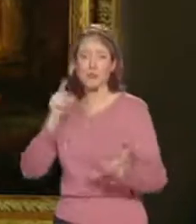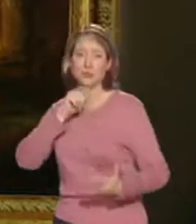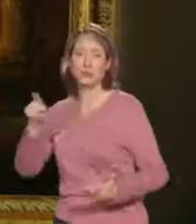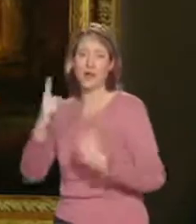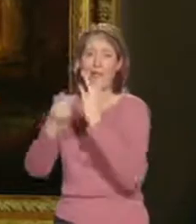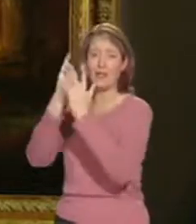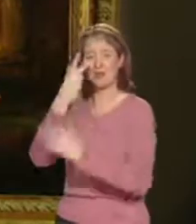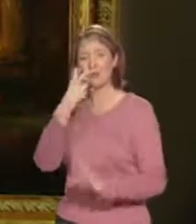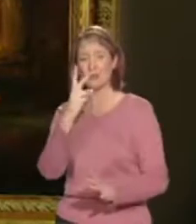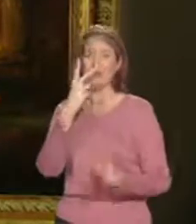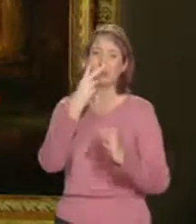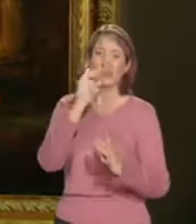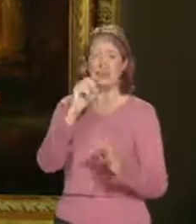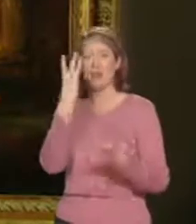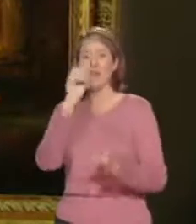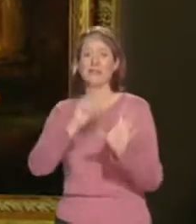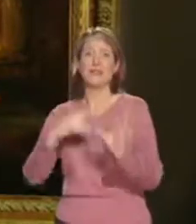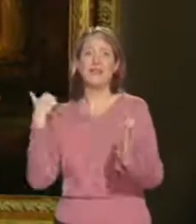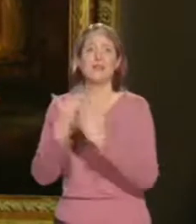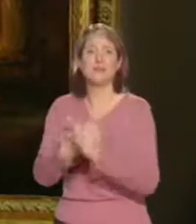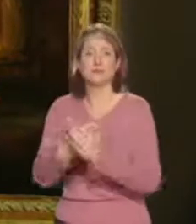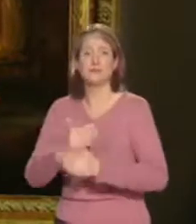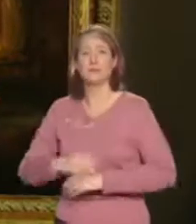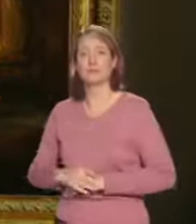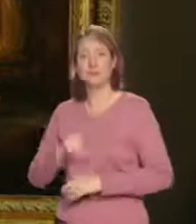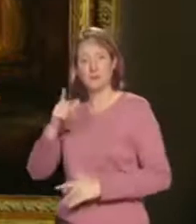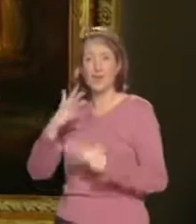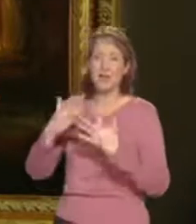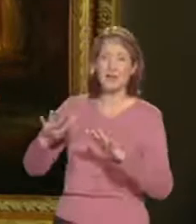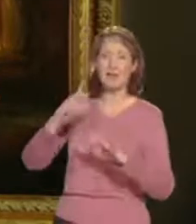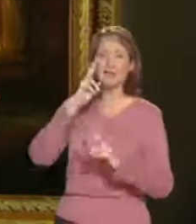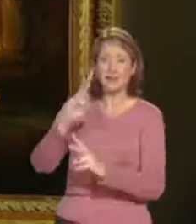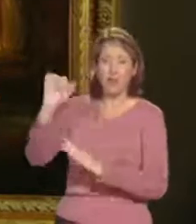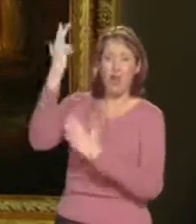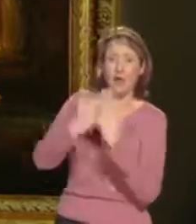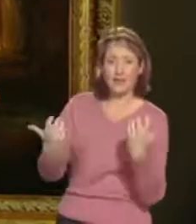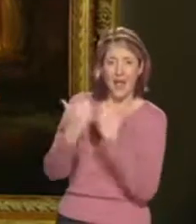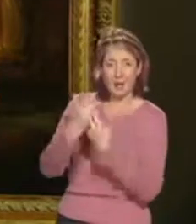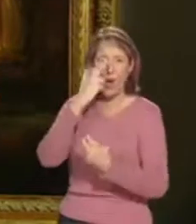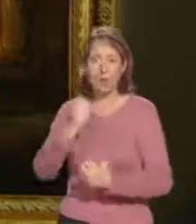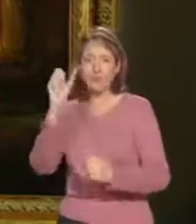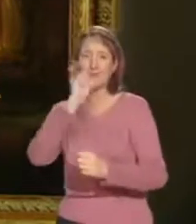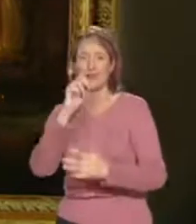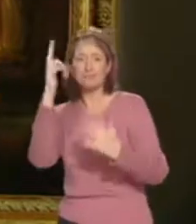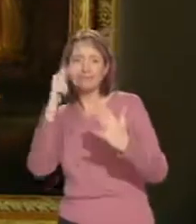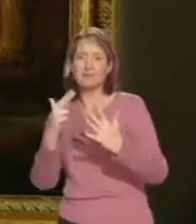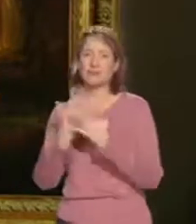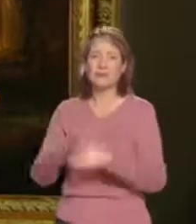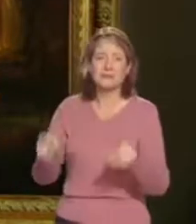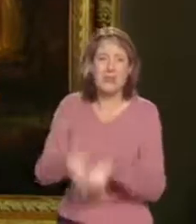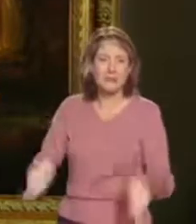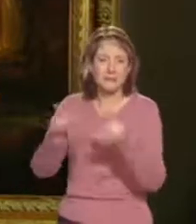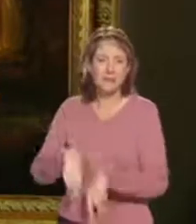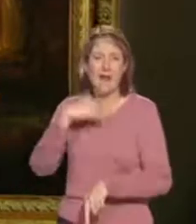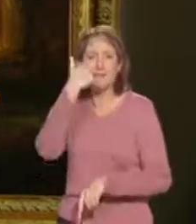But I think what emerges from looking at his art is how, as an old man, he transcends the mundaneness of everyday life. And on a personal